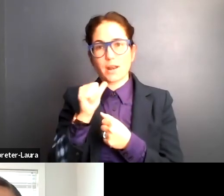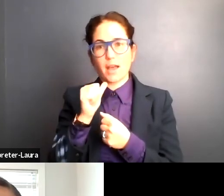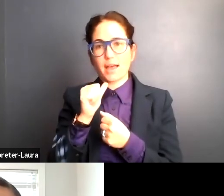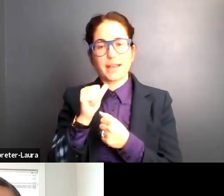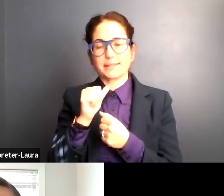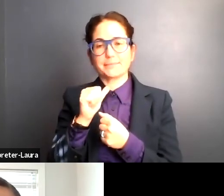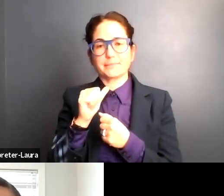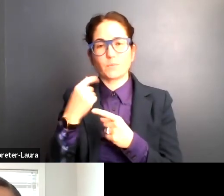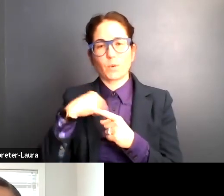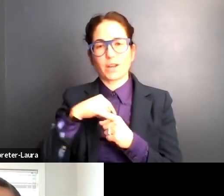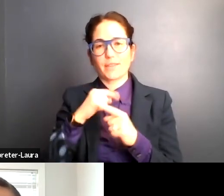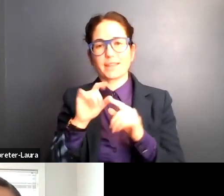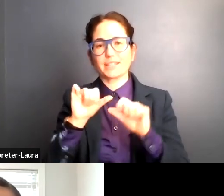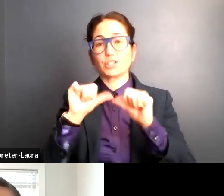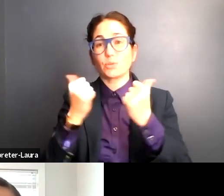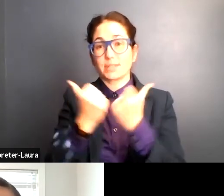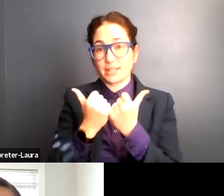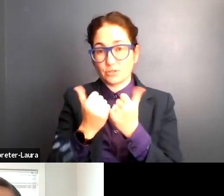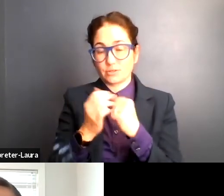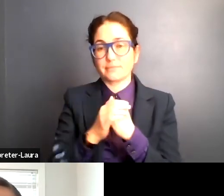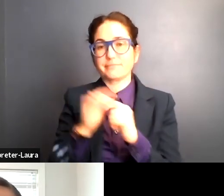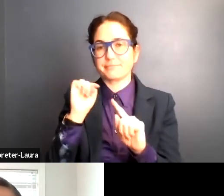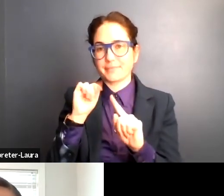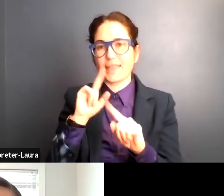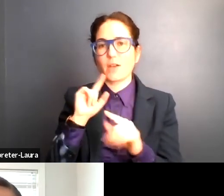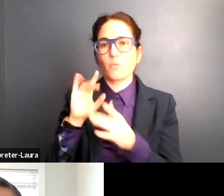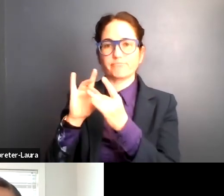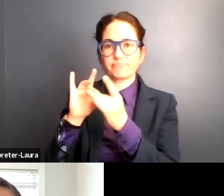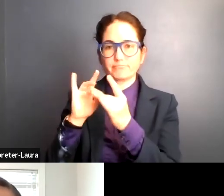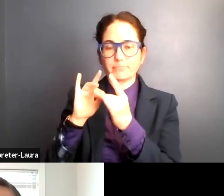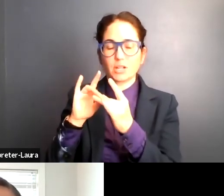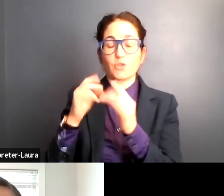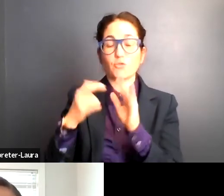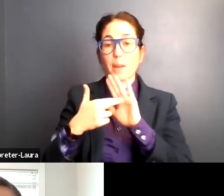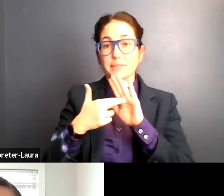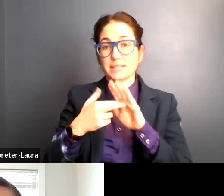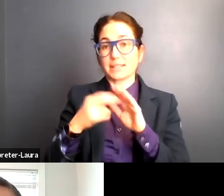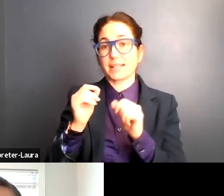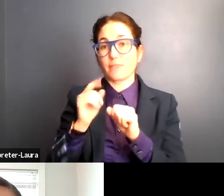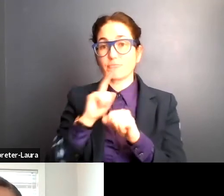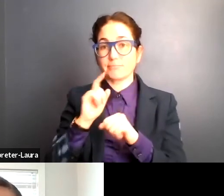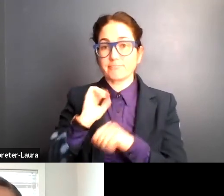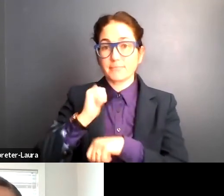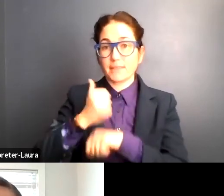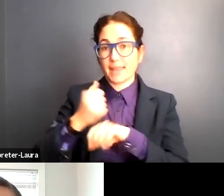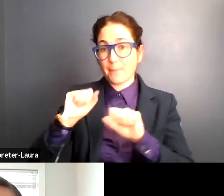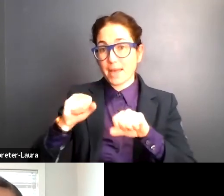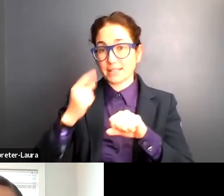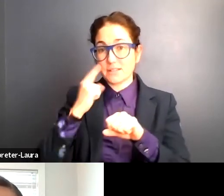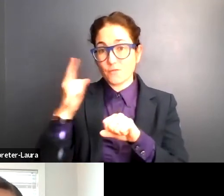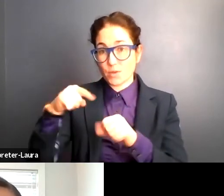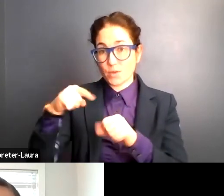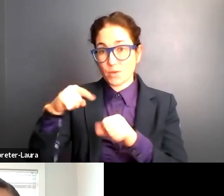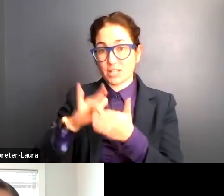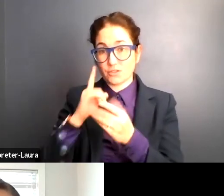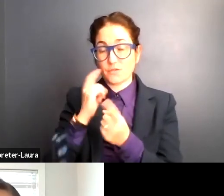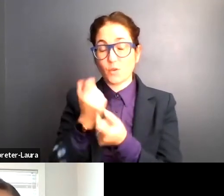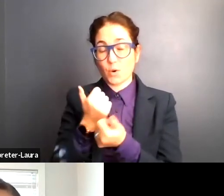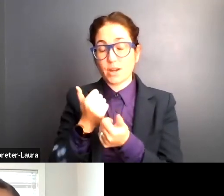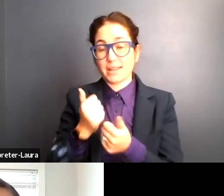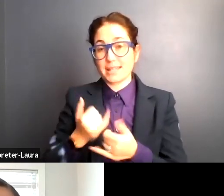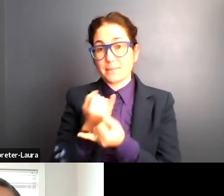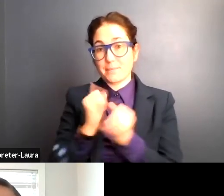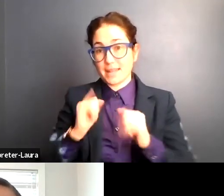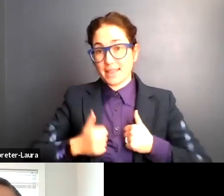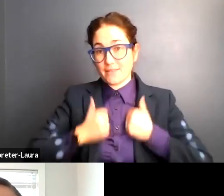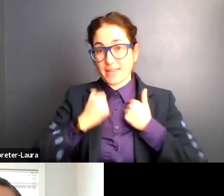We're the association that works to represent and build the capacity of our centers for independent living in California